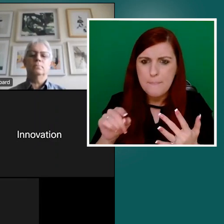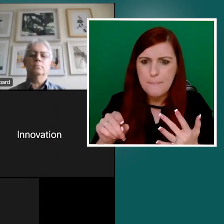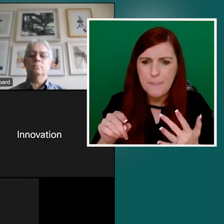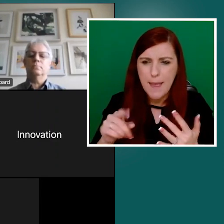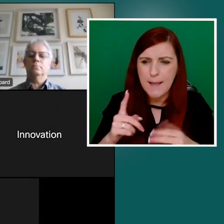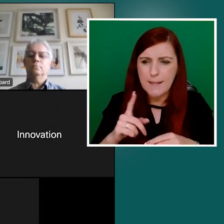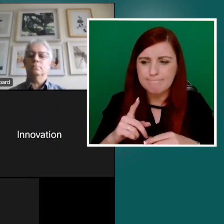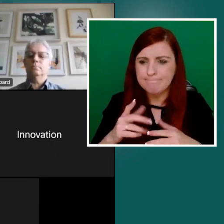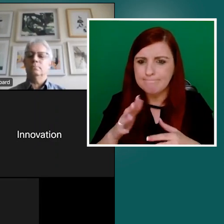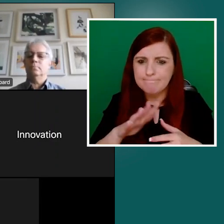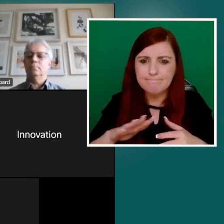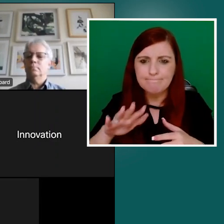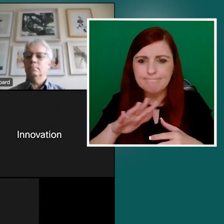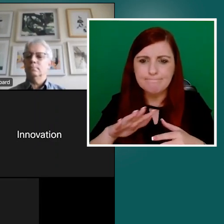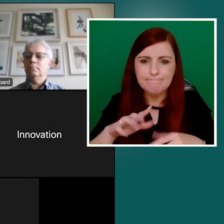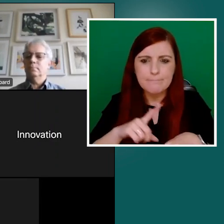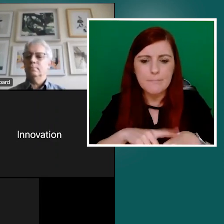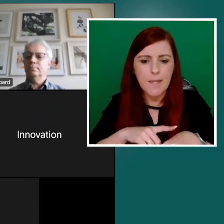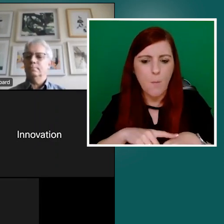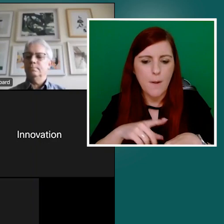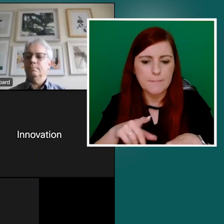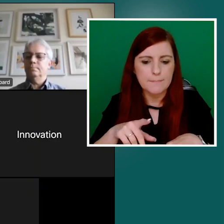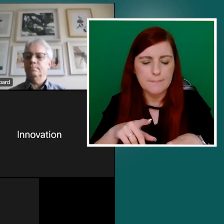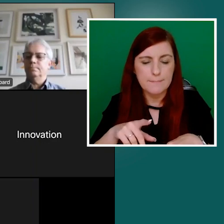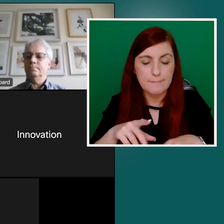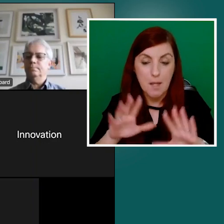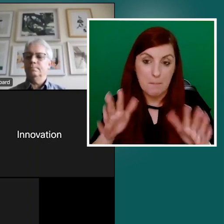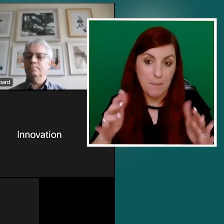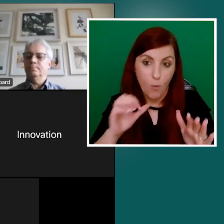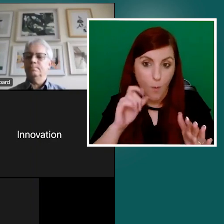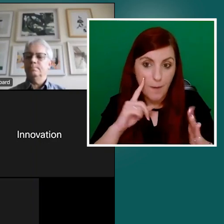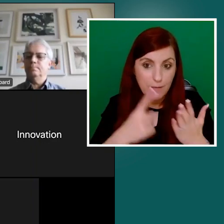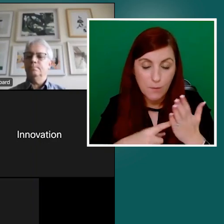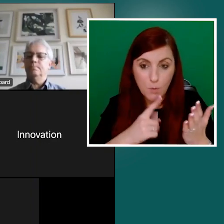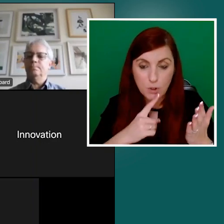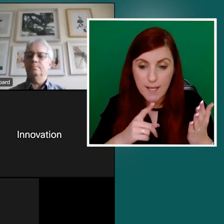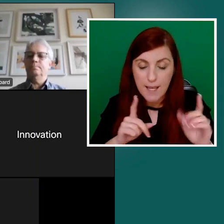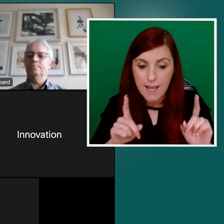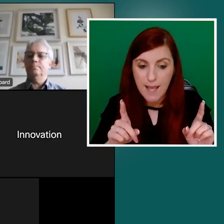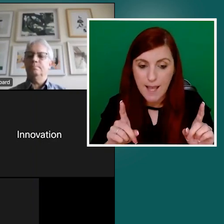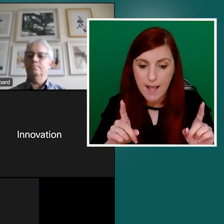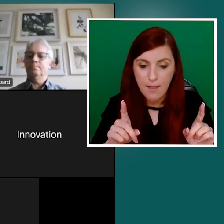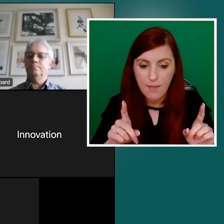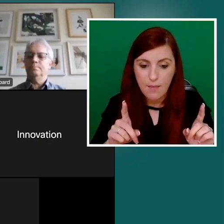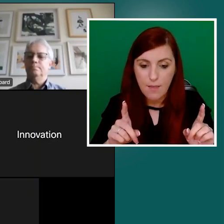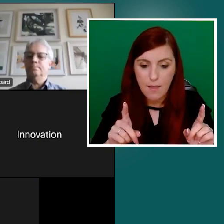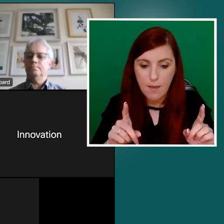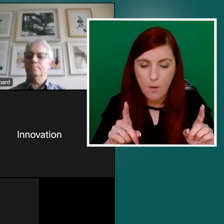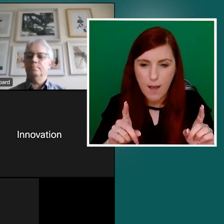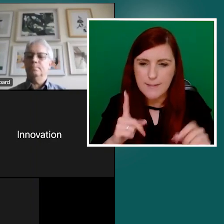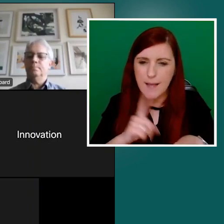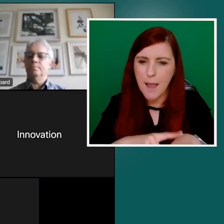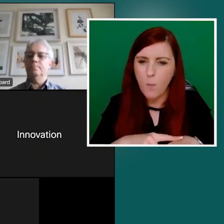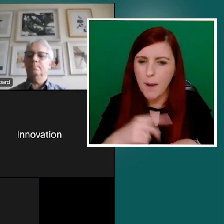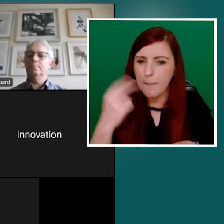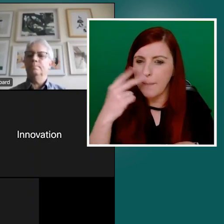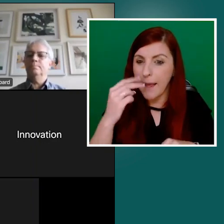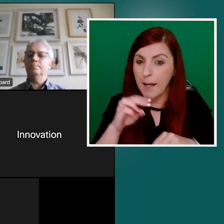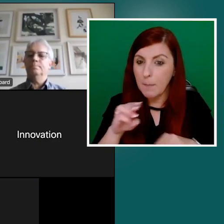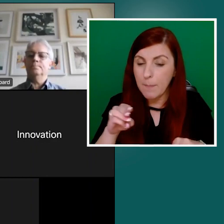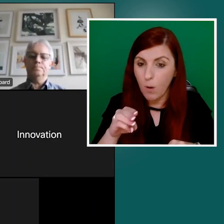not, blind people were actually discouraged from using Braille and in favour of audio.